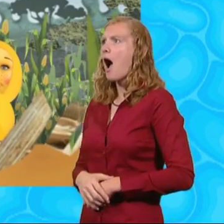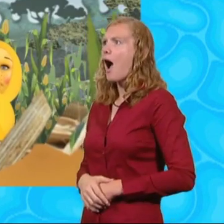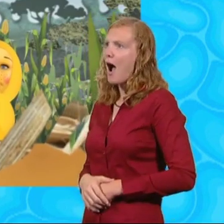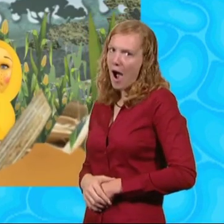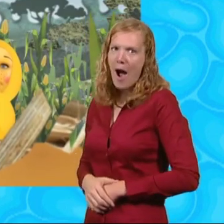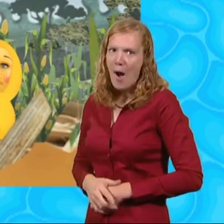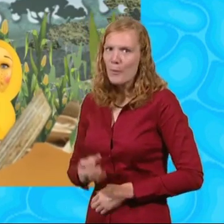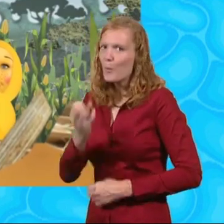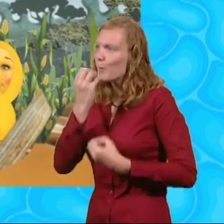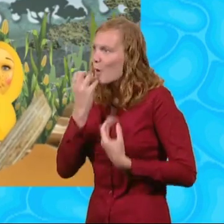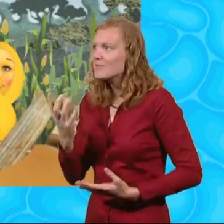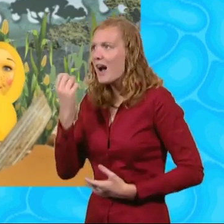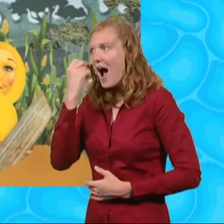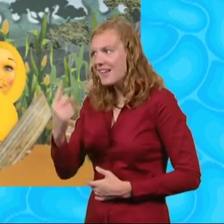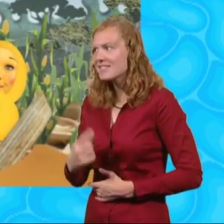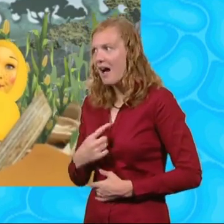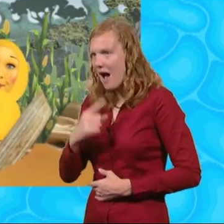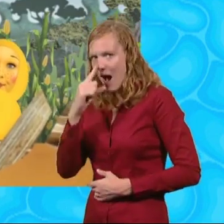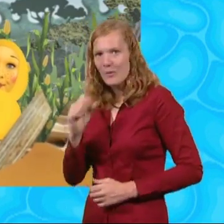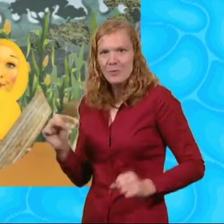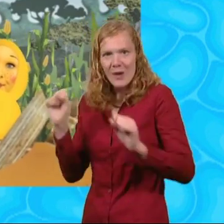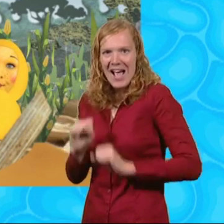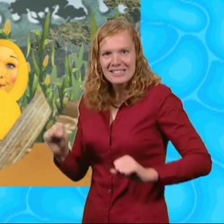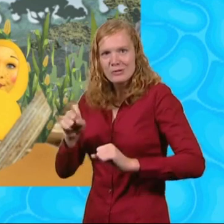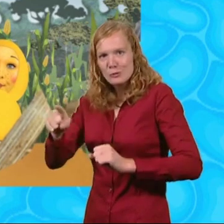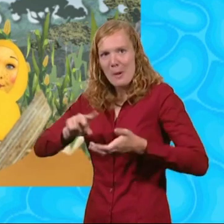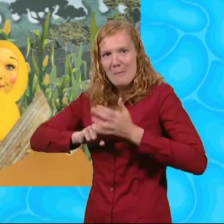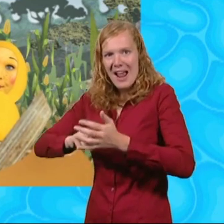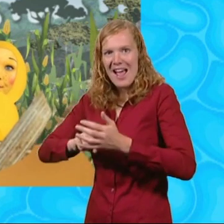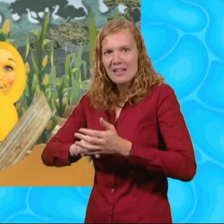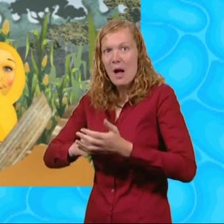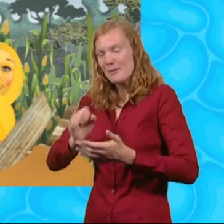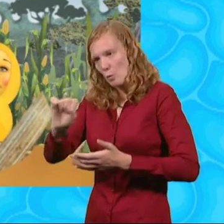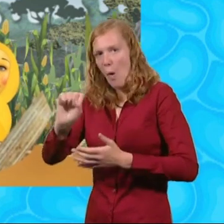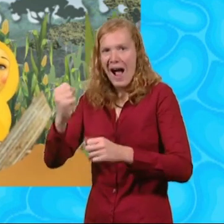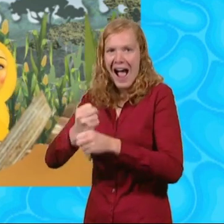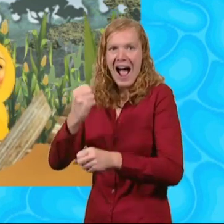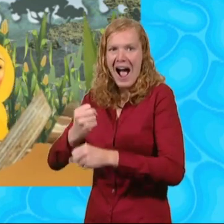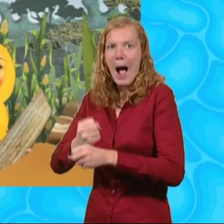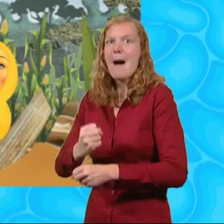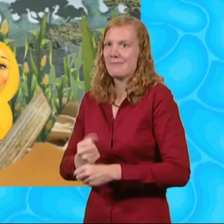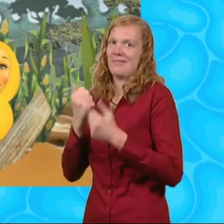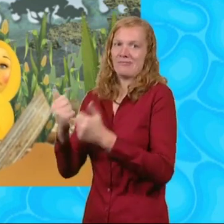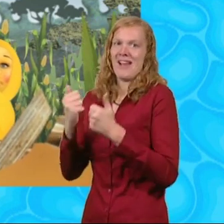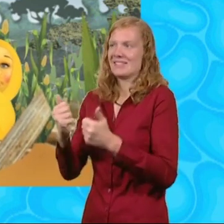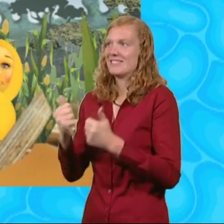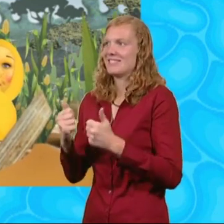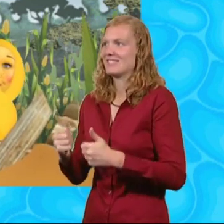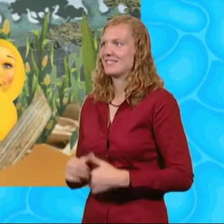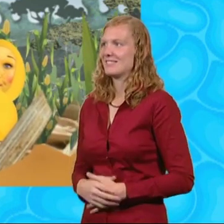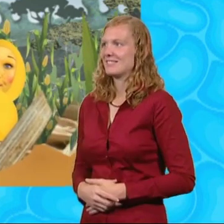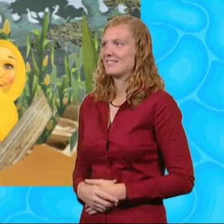idea, Ken. I can't wait for you to plan my... I mean, your stunt. That's great.